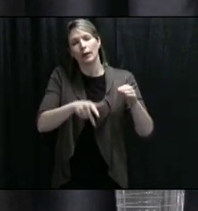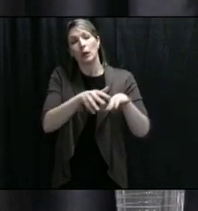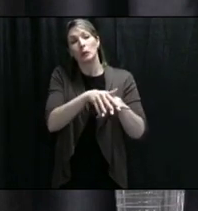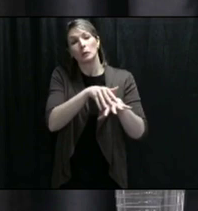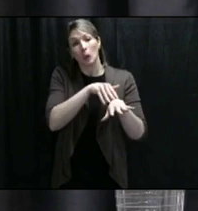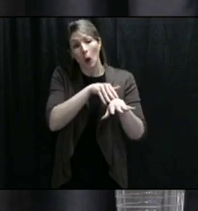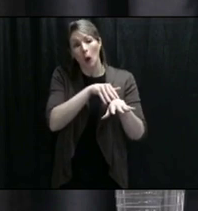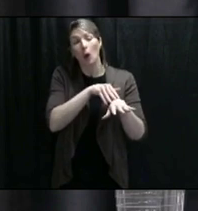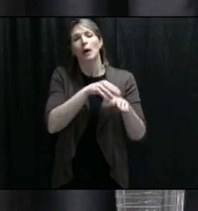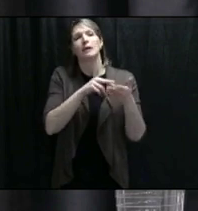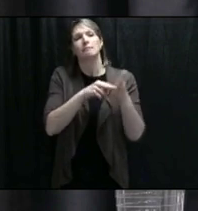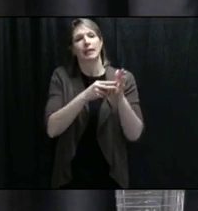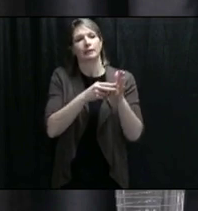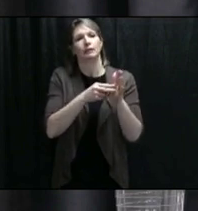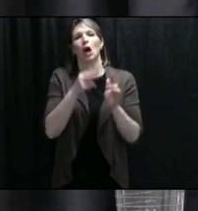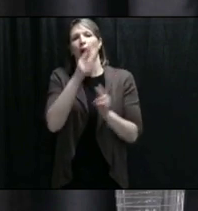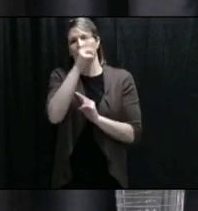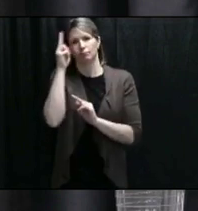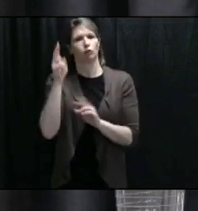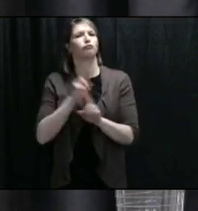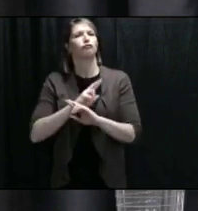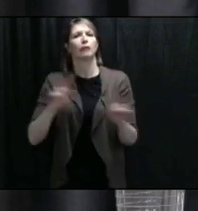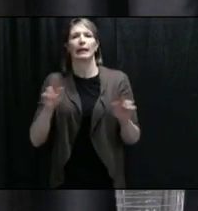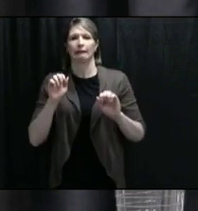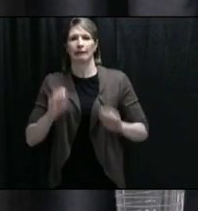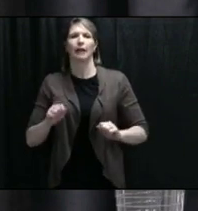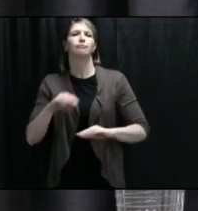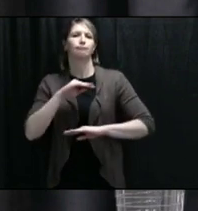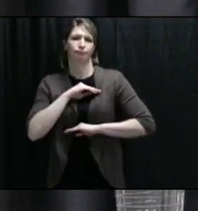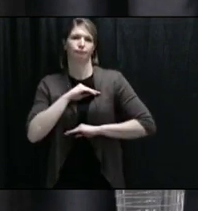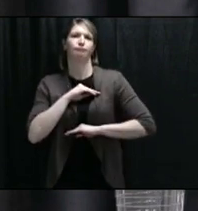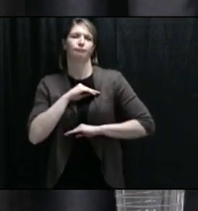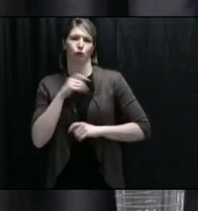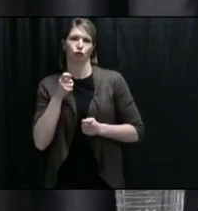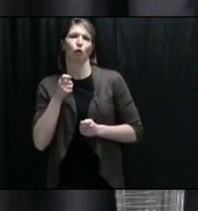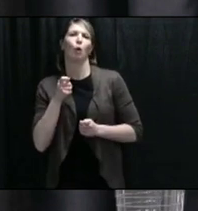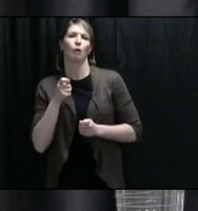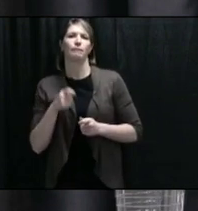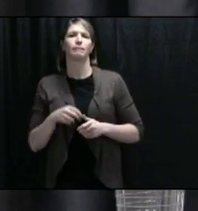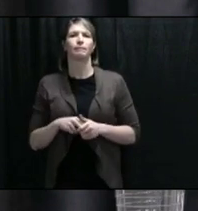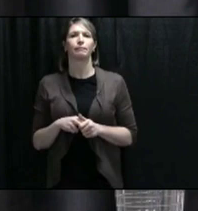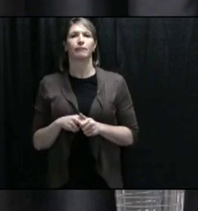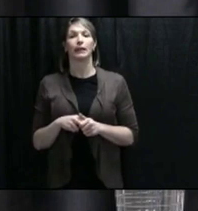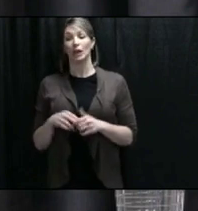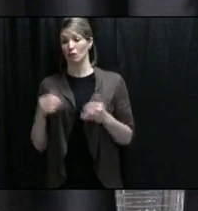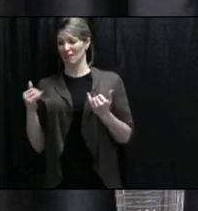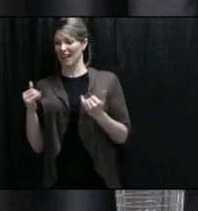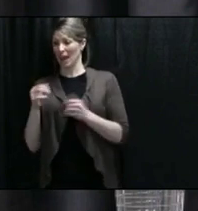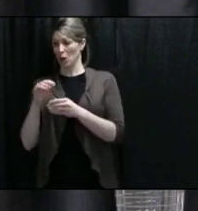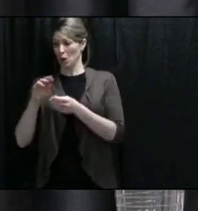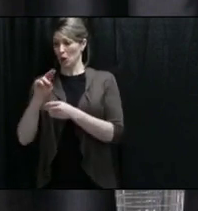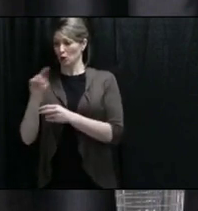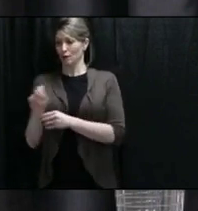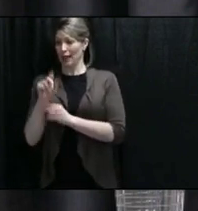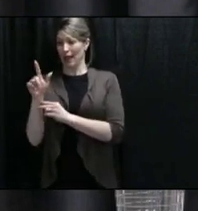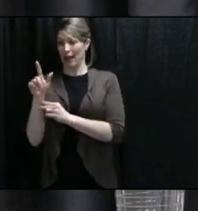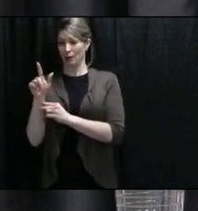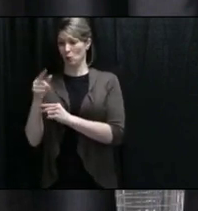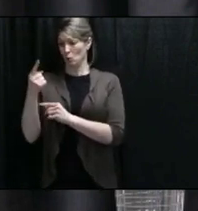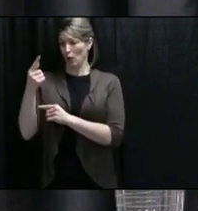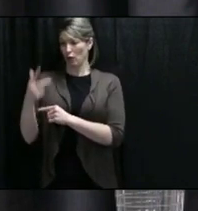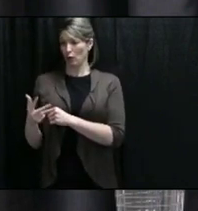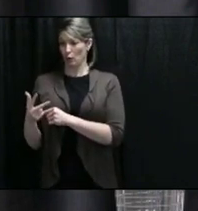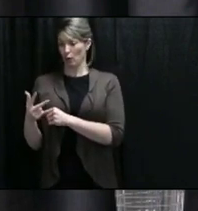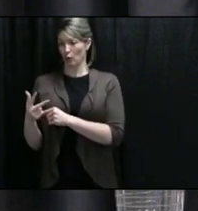Okay. So we don't know what, in terms of numbers, would constitute our peak set, like 500 people just were